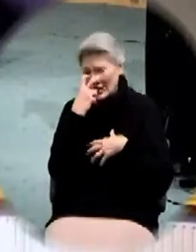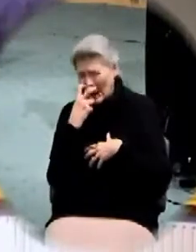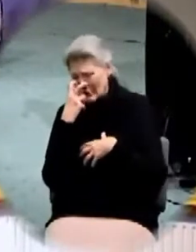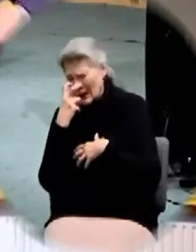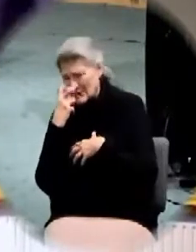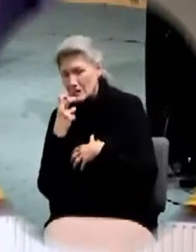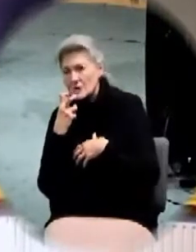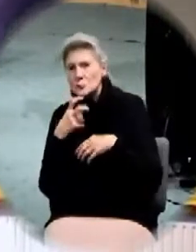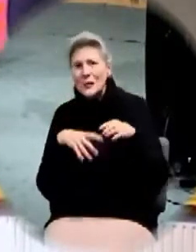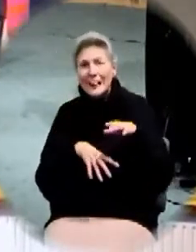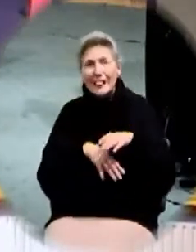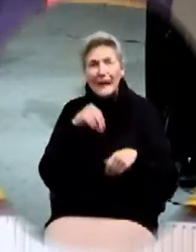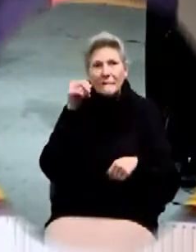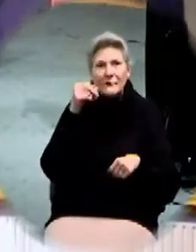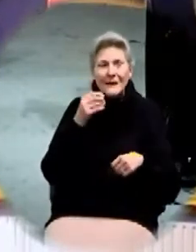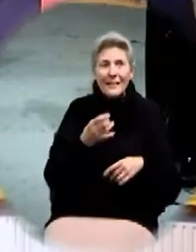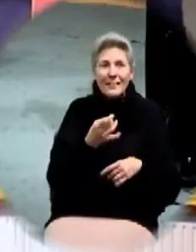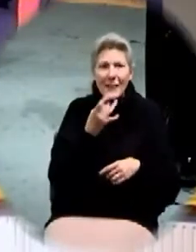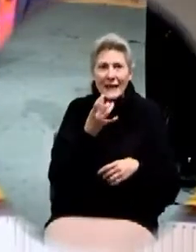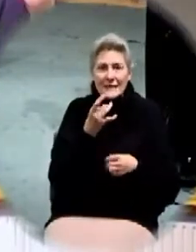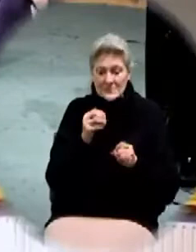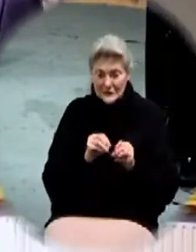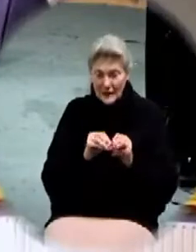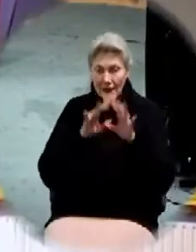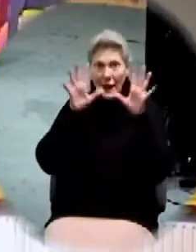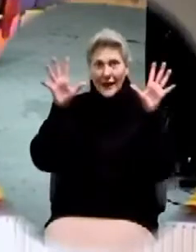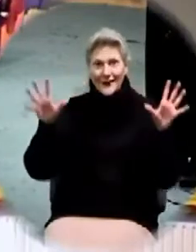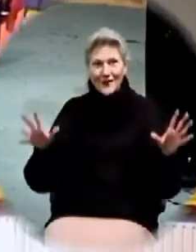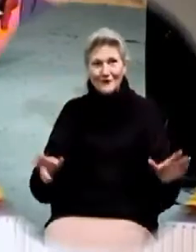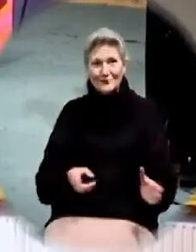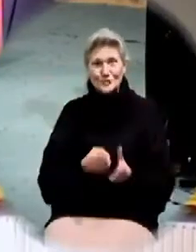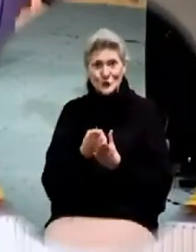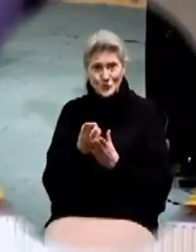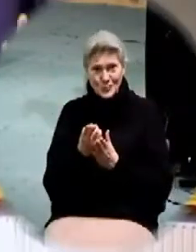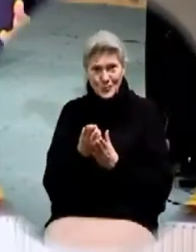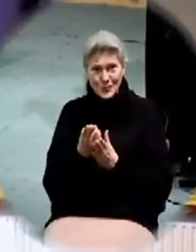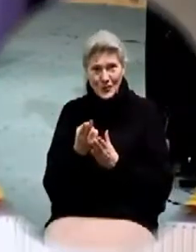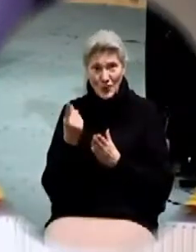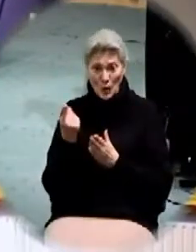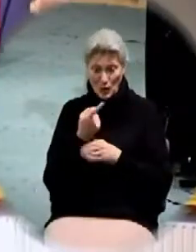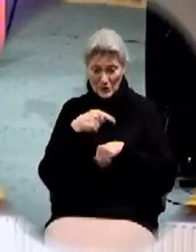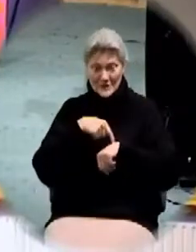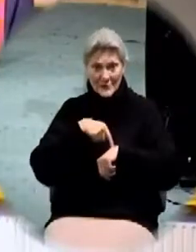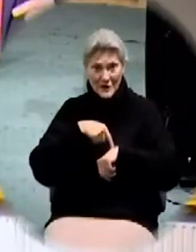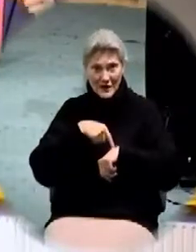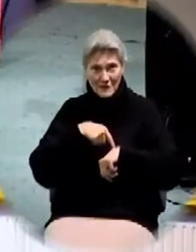exited from light this is what came to me the only